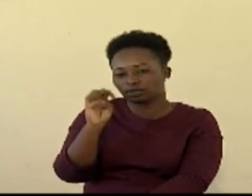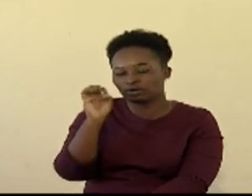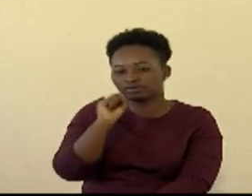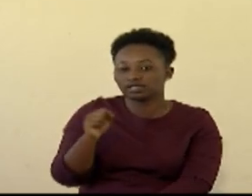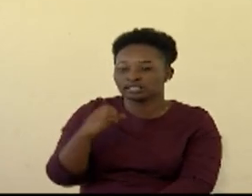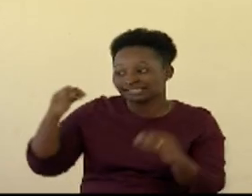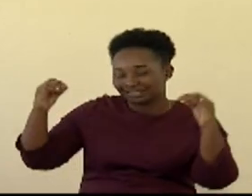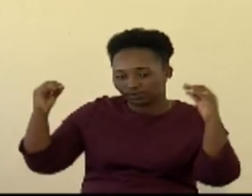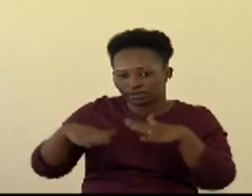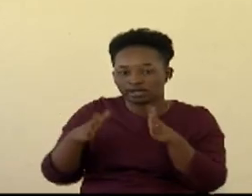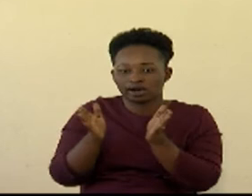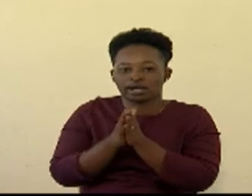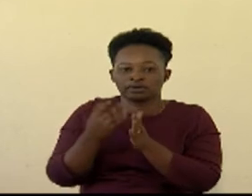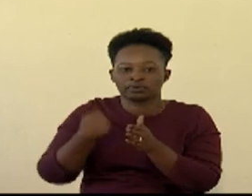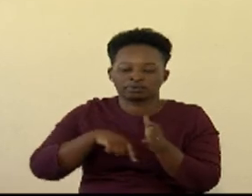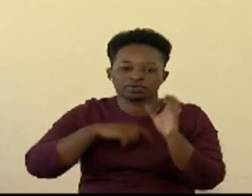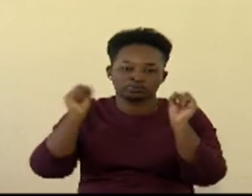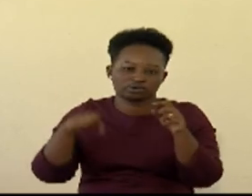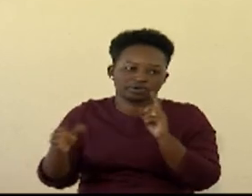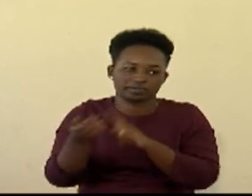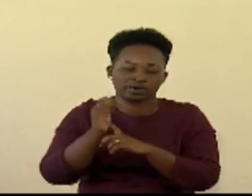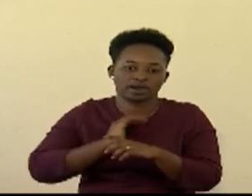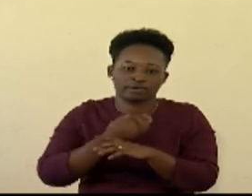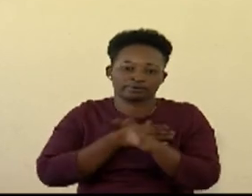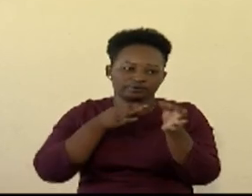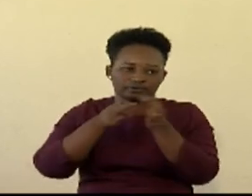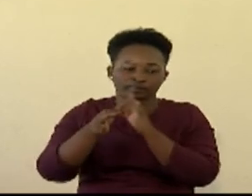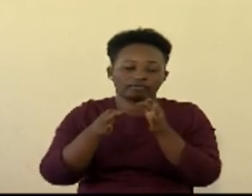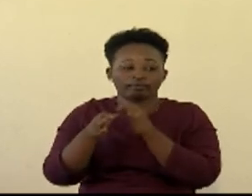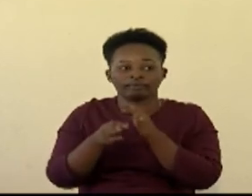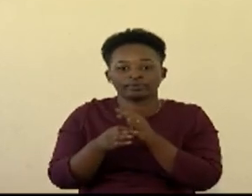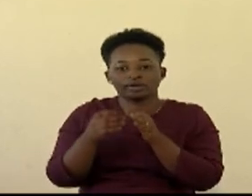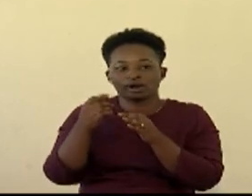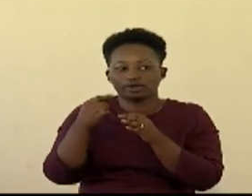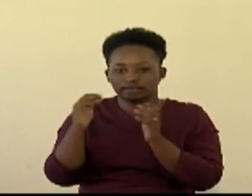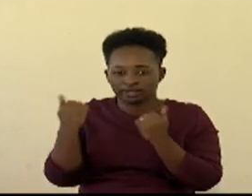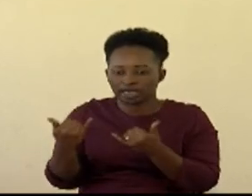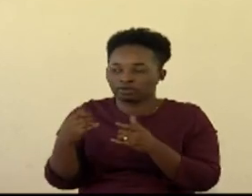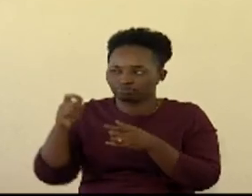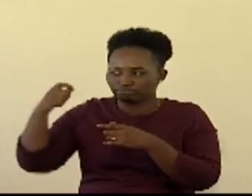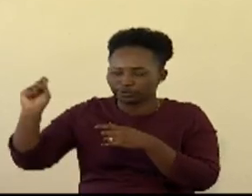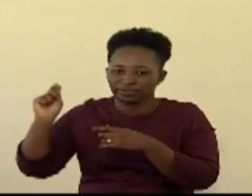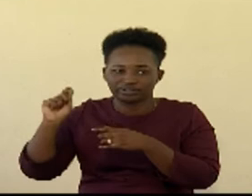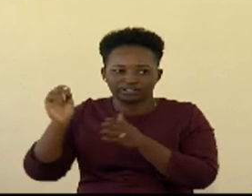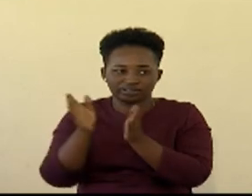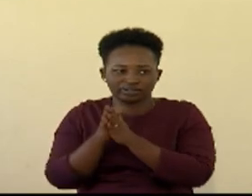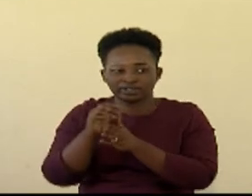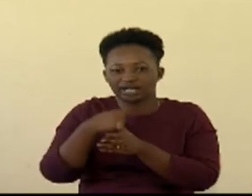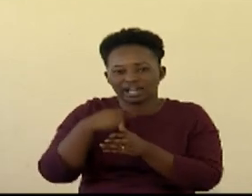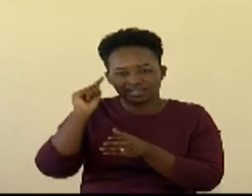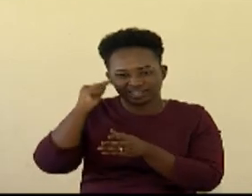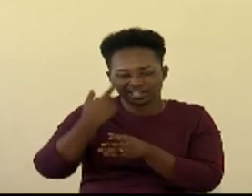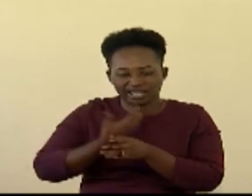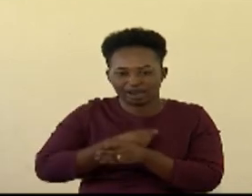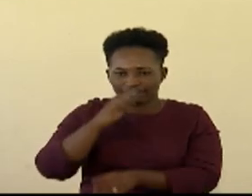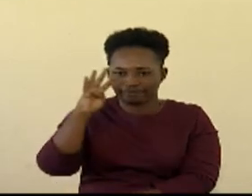should be able to get our expression meaning that therefore I can go for my pen and say I think I have a four